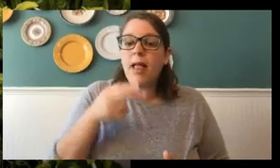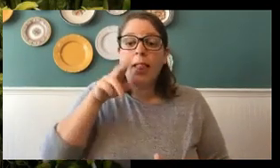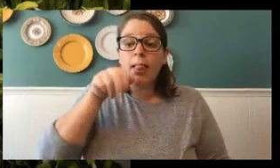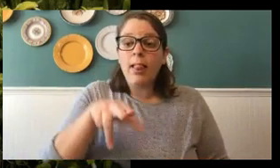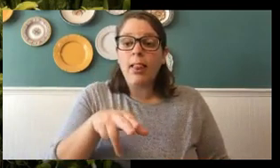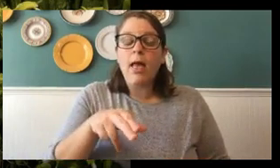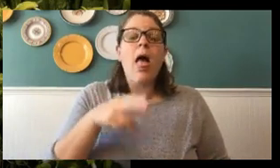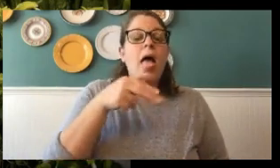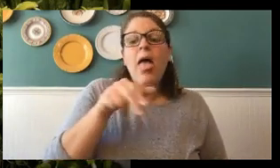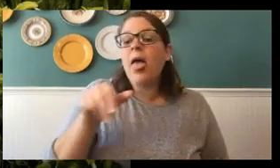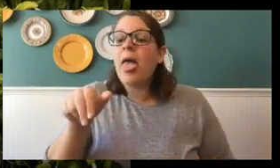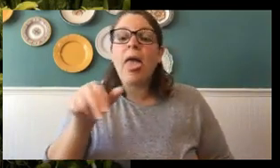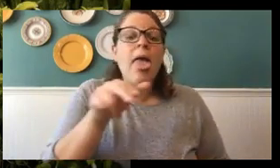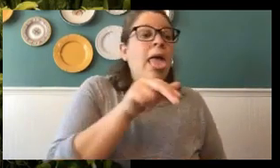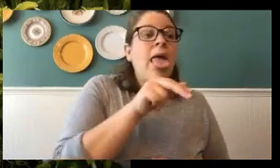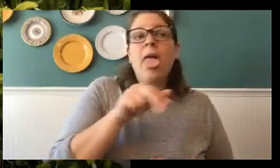you think they fly around going,